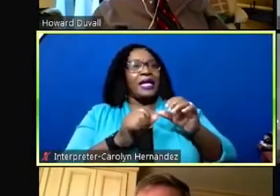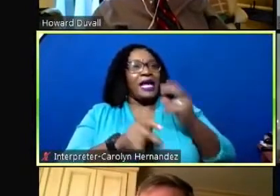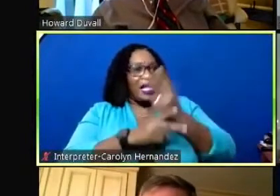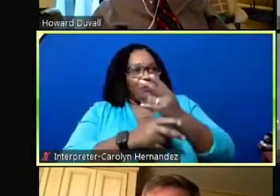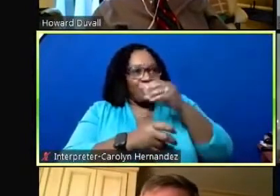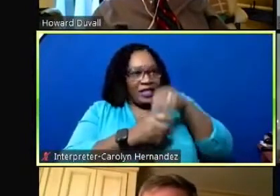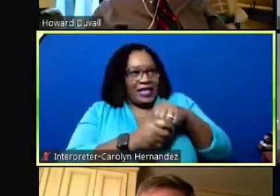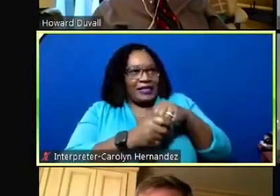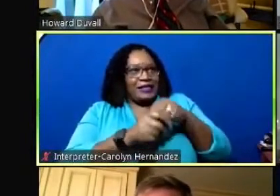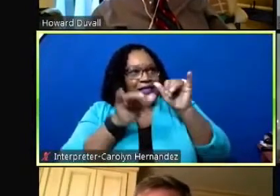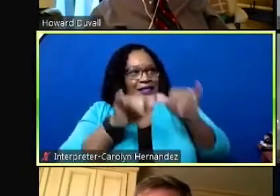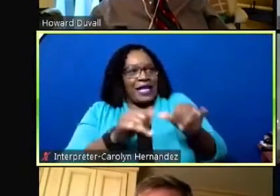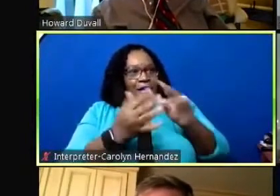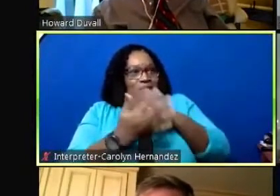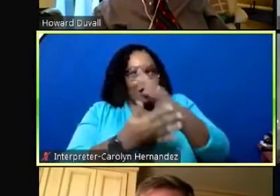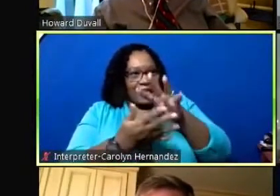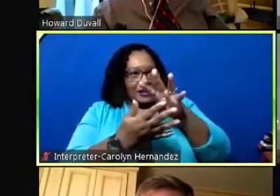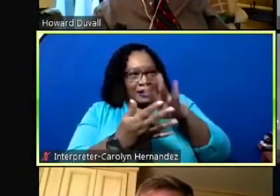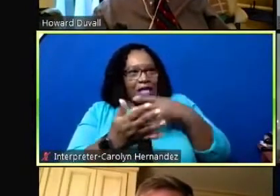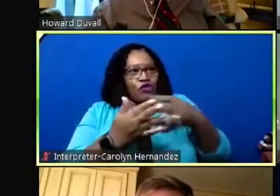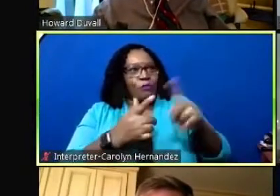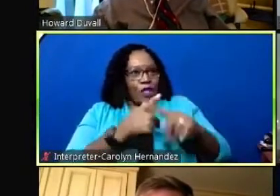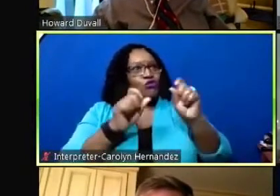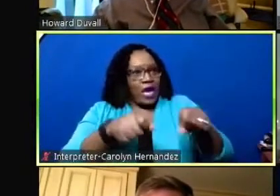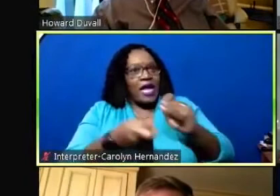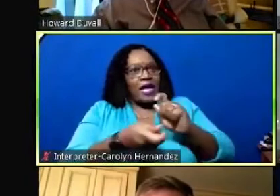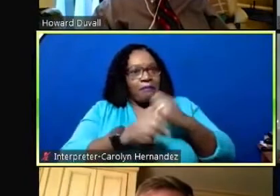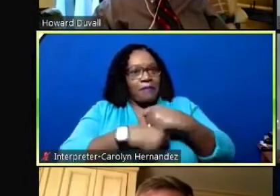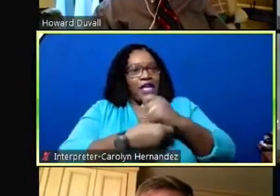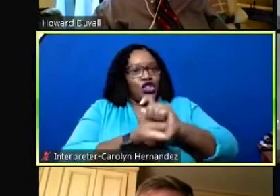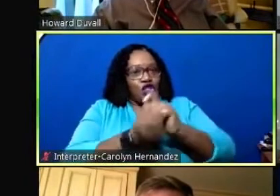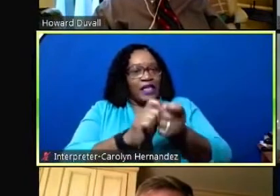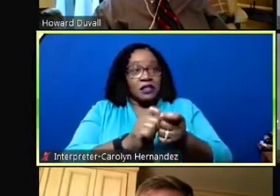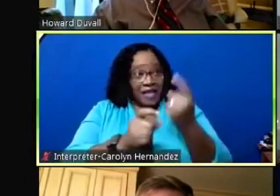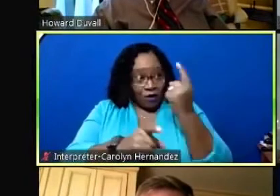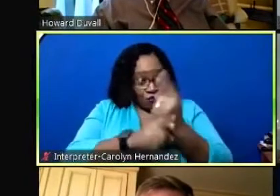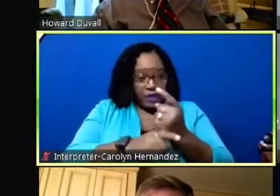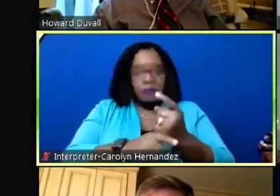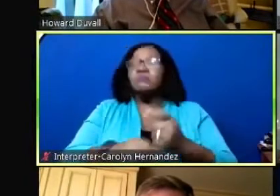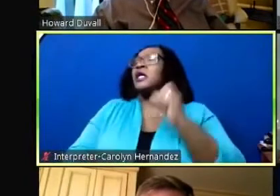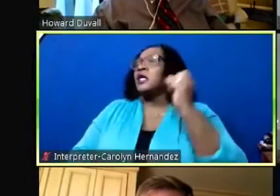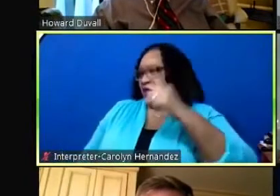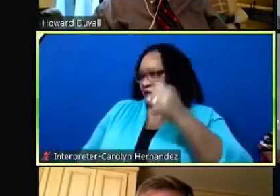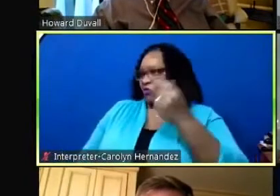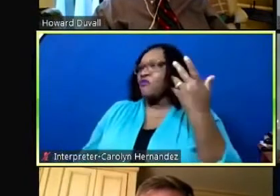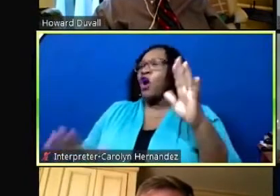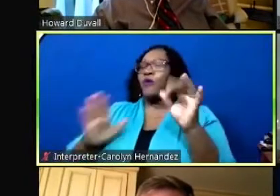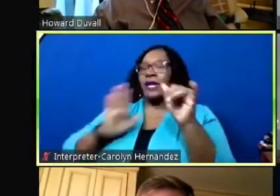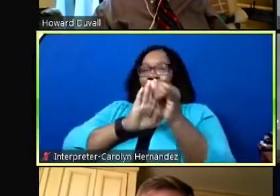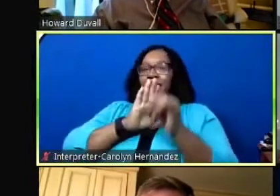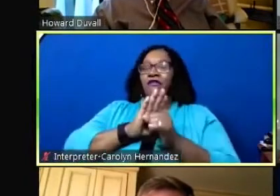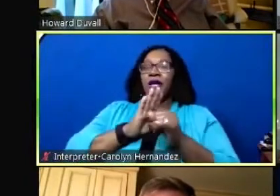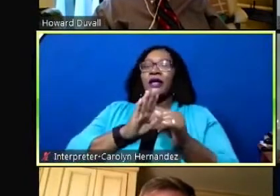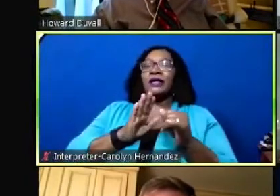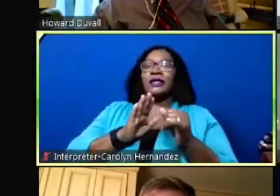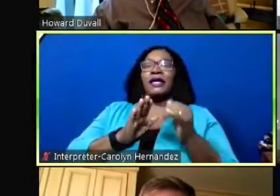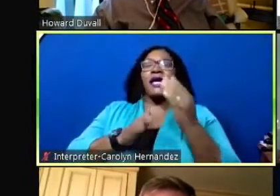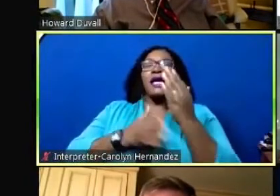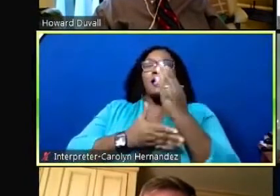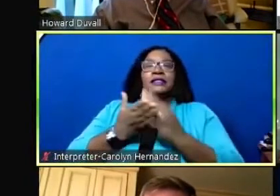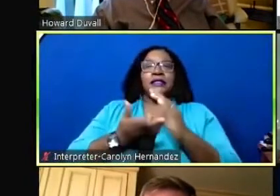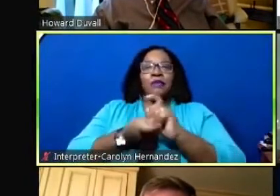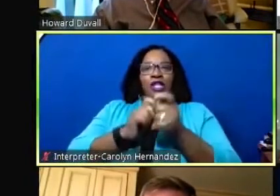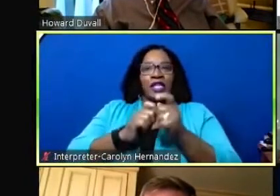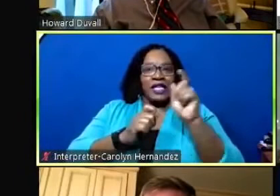but things things can be changed is that correct yes ma'am um we have already identified a few changes that